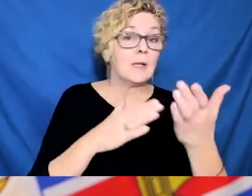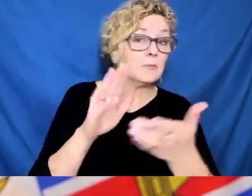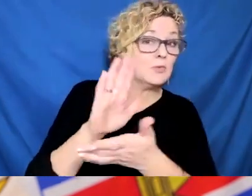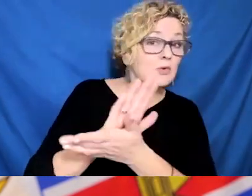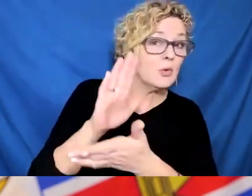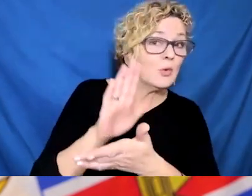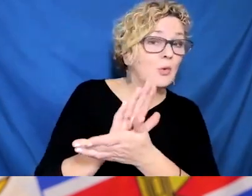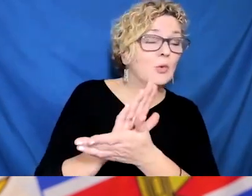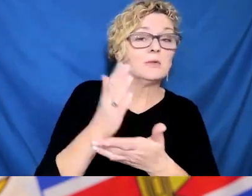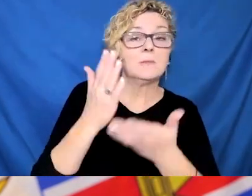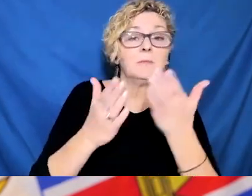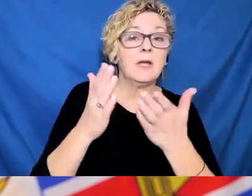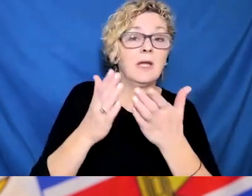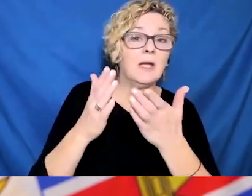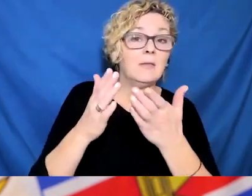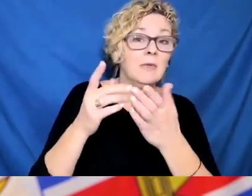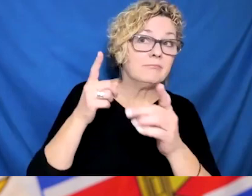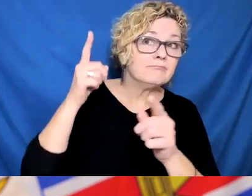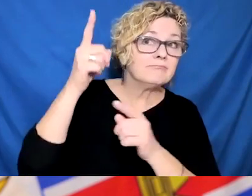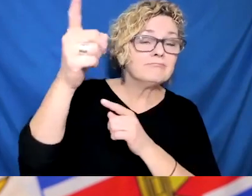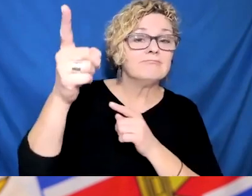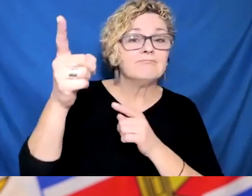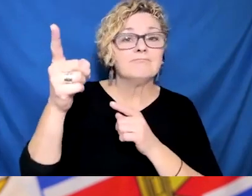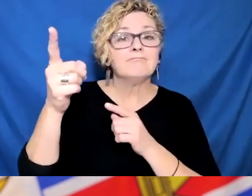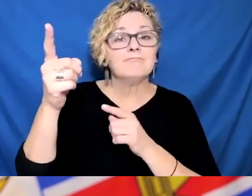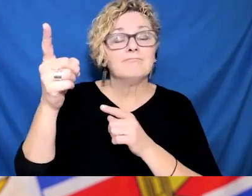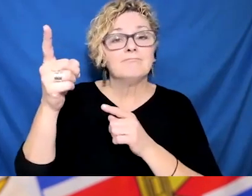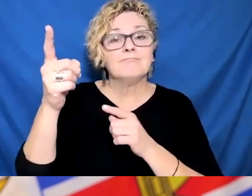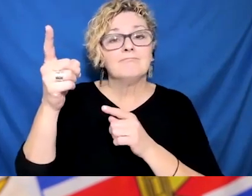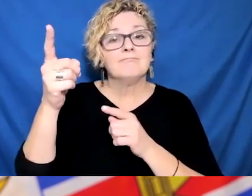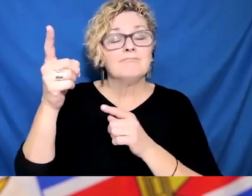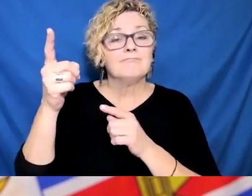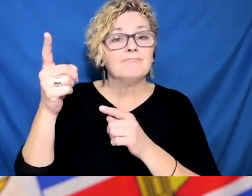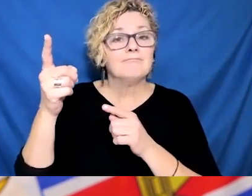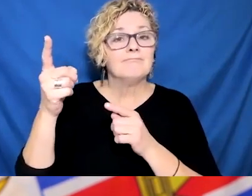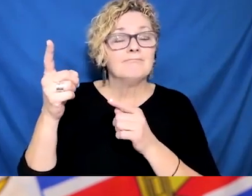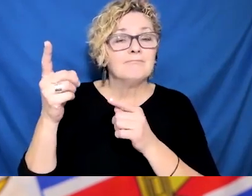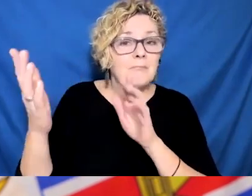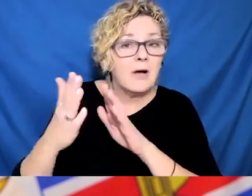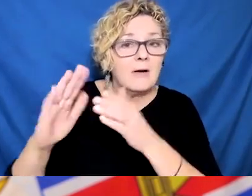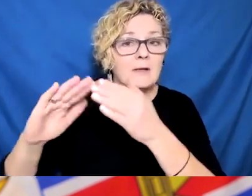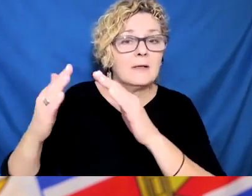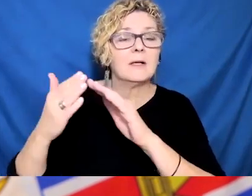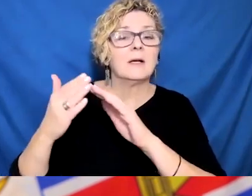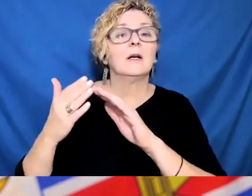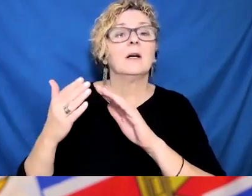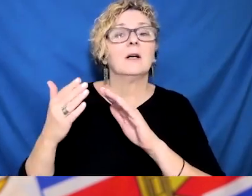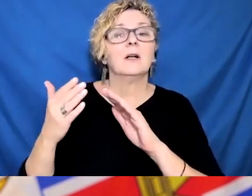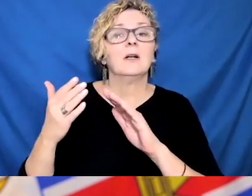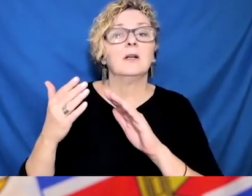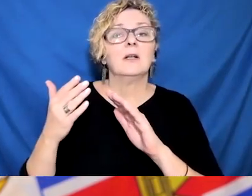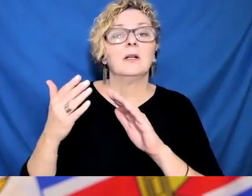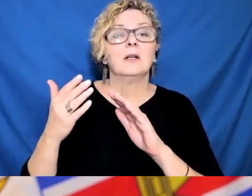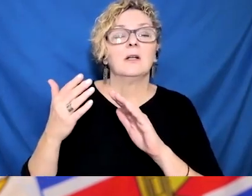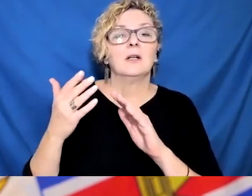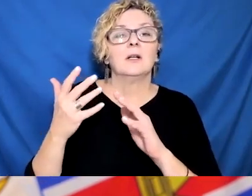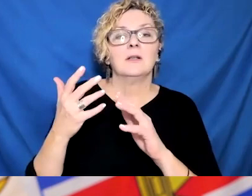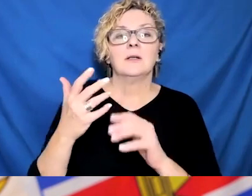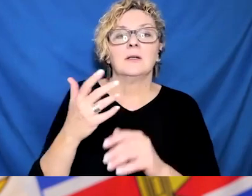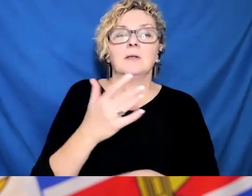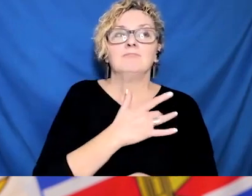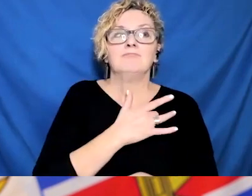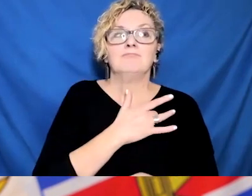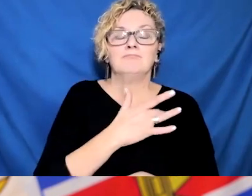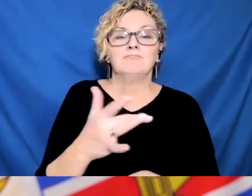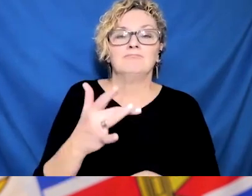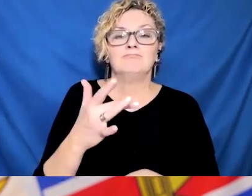won't, will still be at risk of having some more severe illness. And we see that with other respiratory viruses that